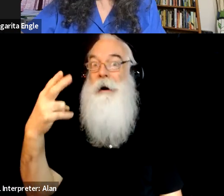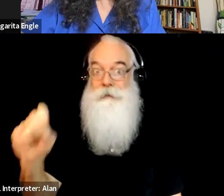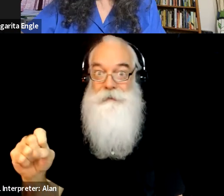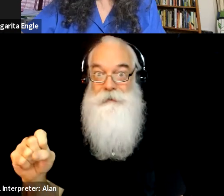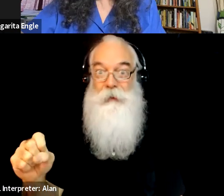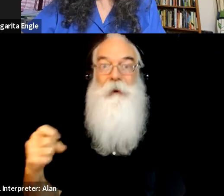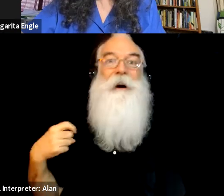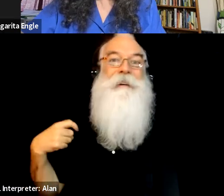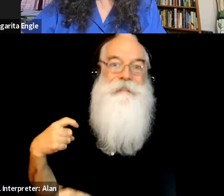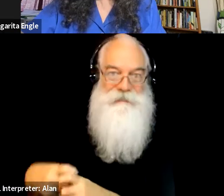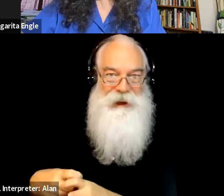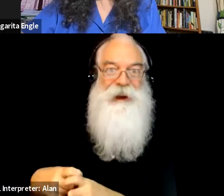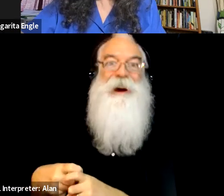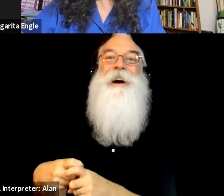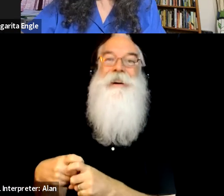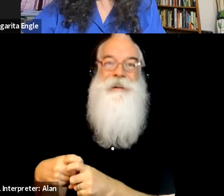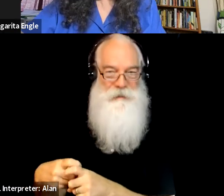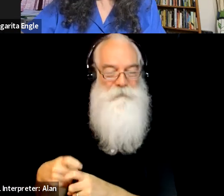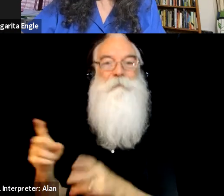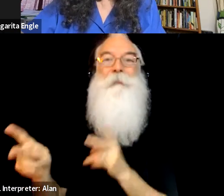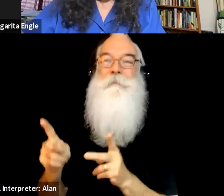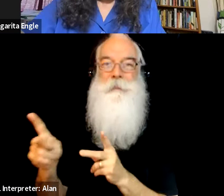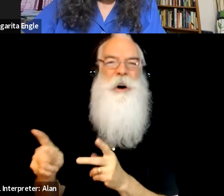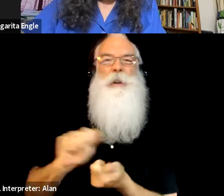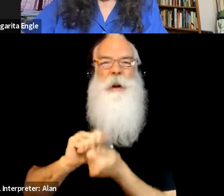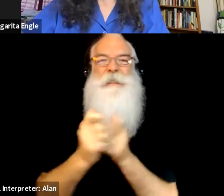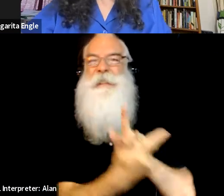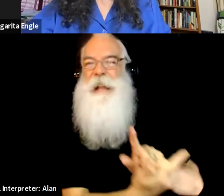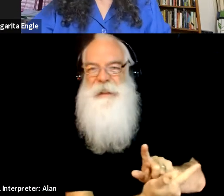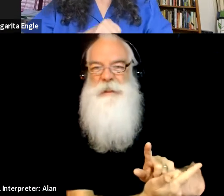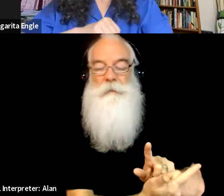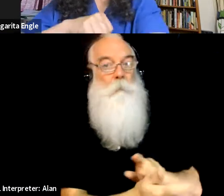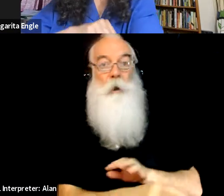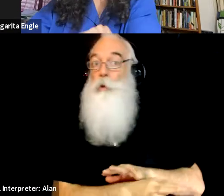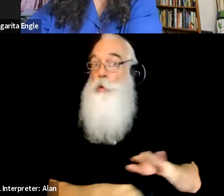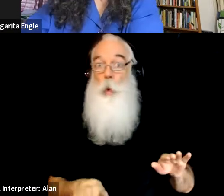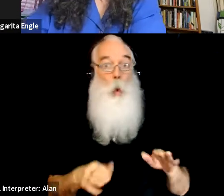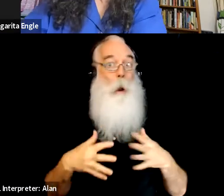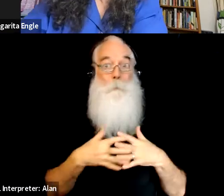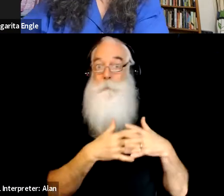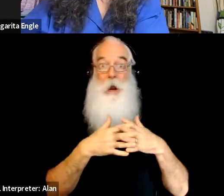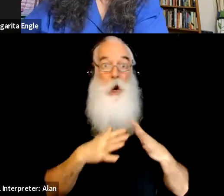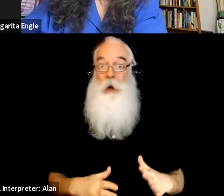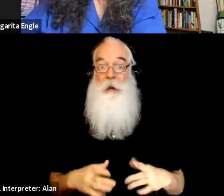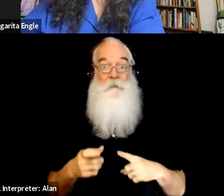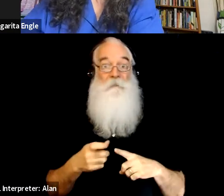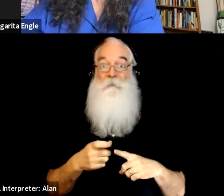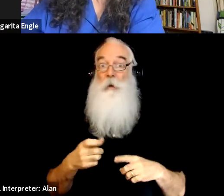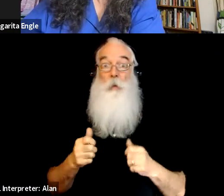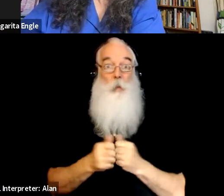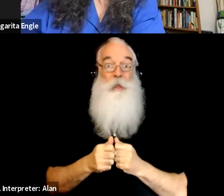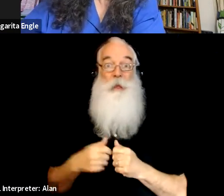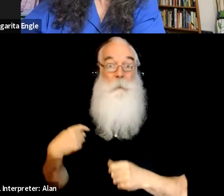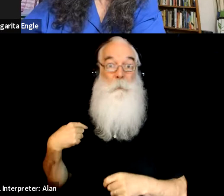authors in translation, but not by like U.S. Latinx folk, not by Mexican Americans, especially. Uh, so, you know,